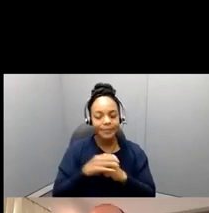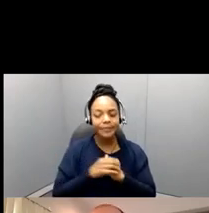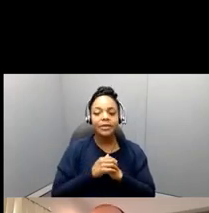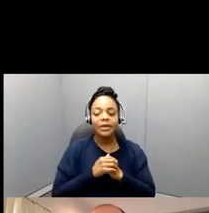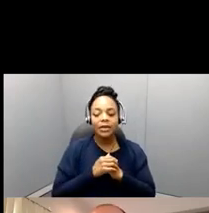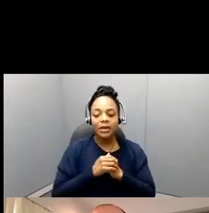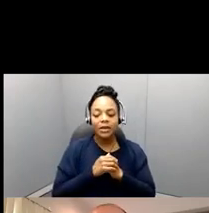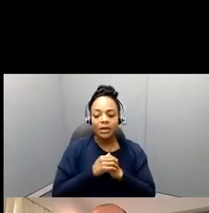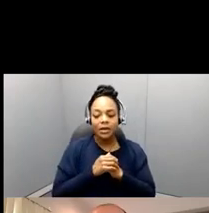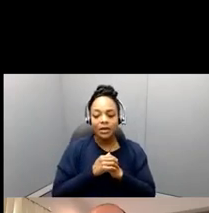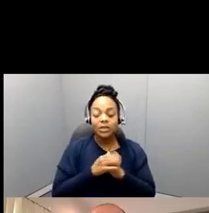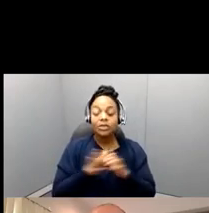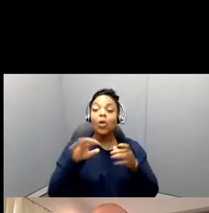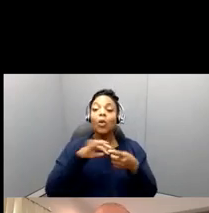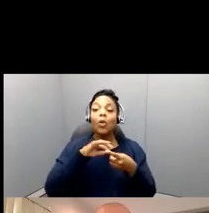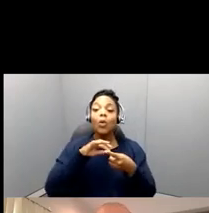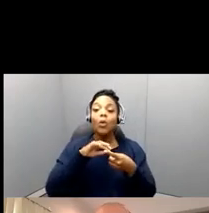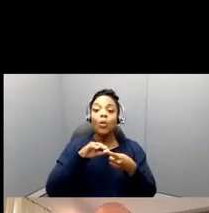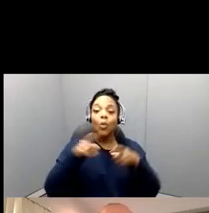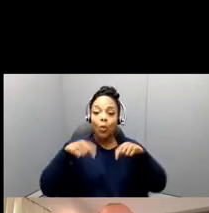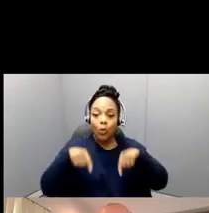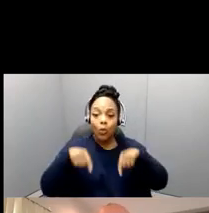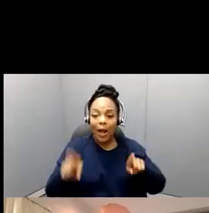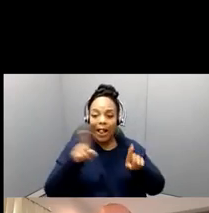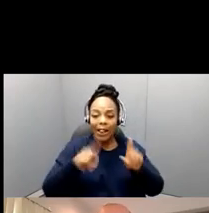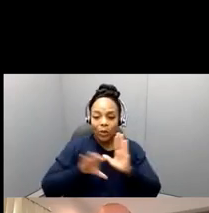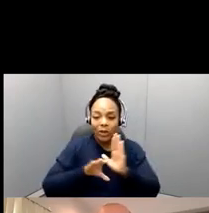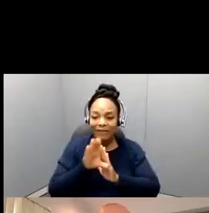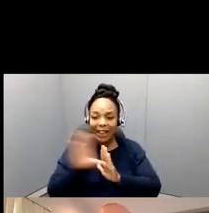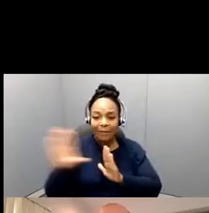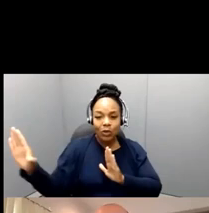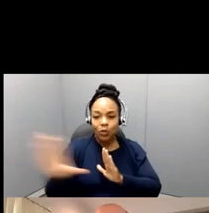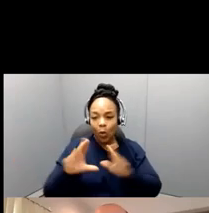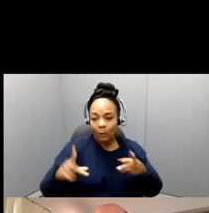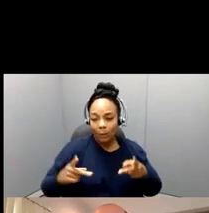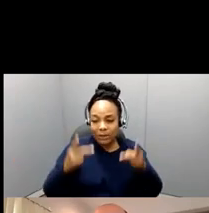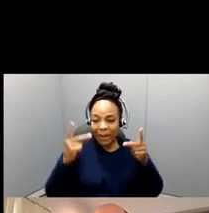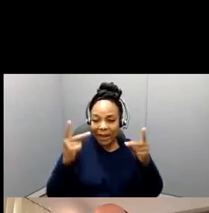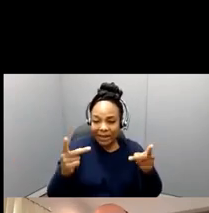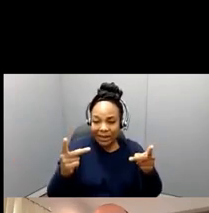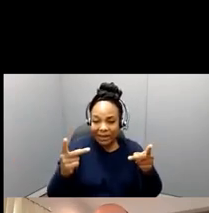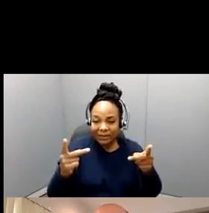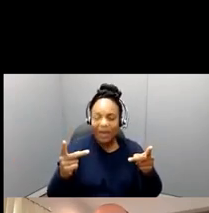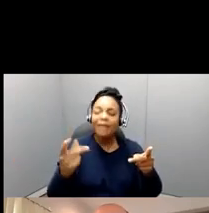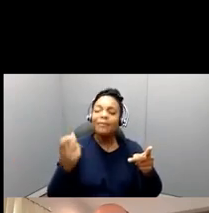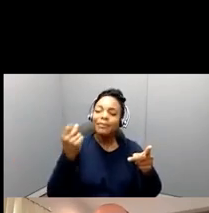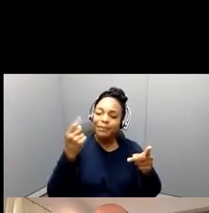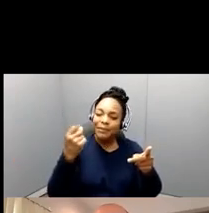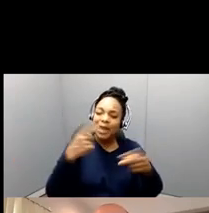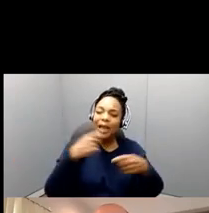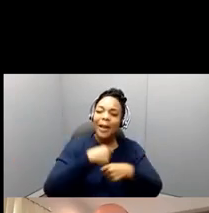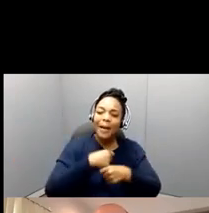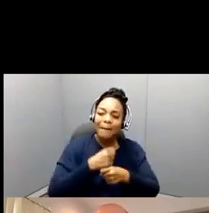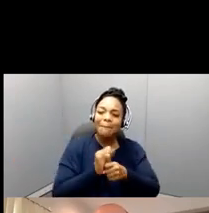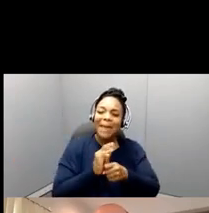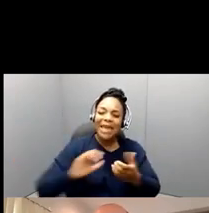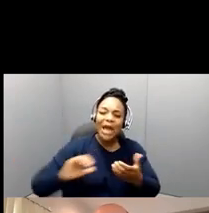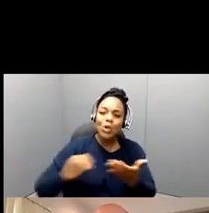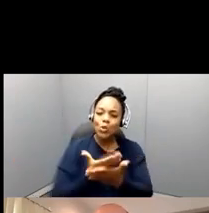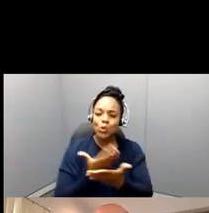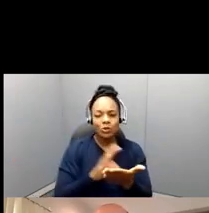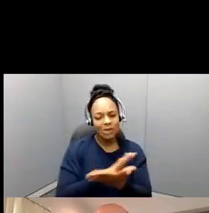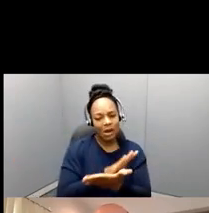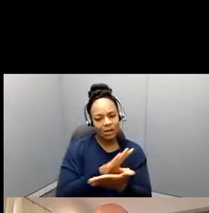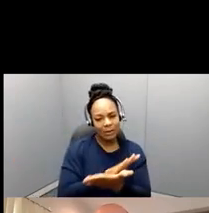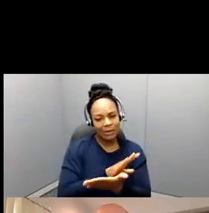prospectus, you want to make this a new sort of document. It's sometimes very clear when someone is taking, taking